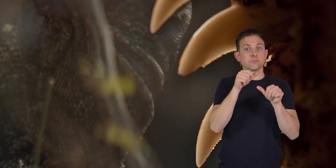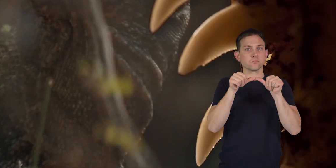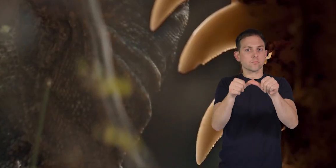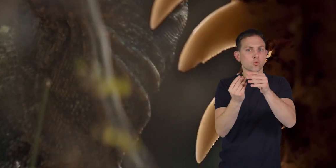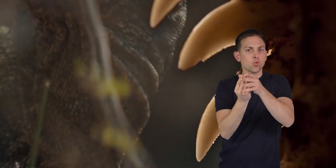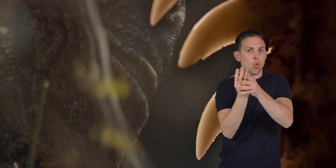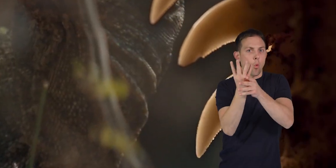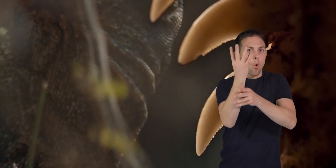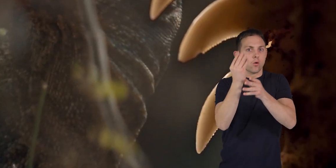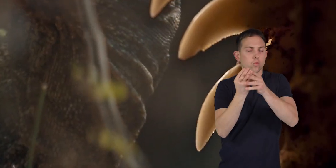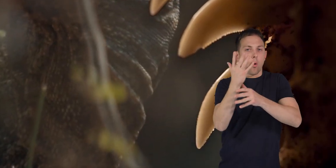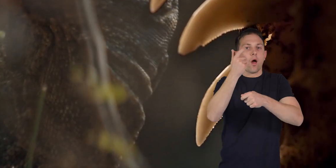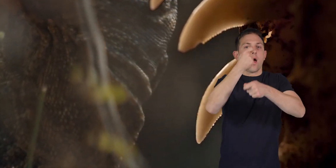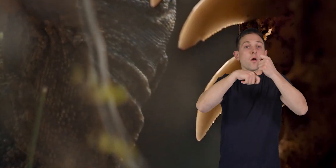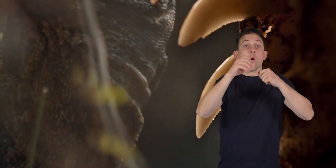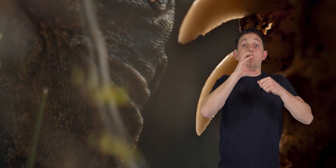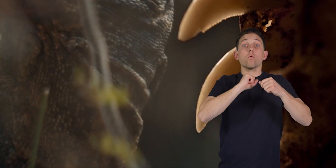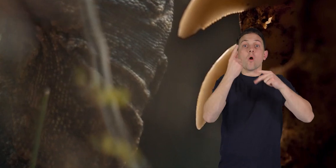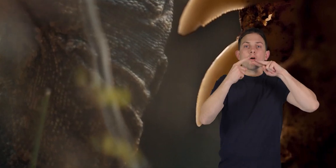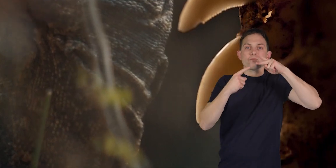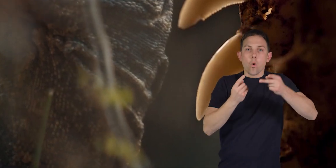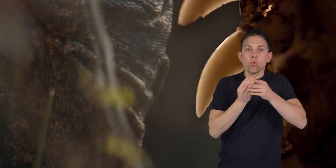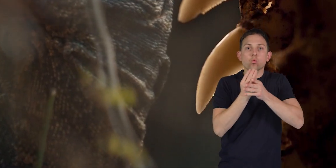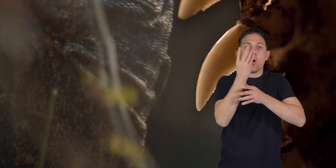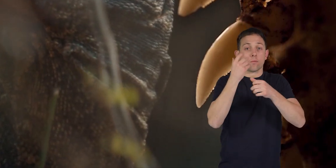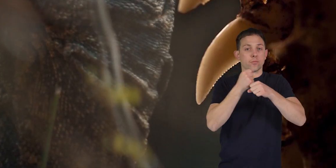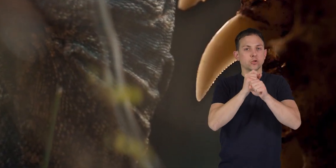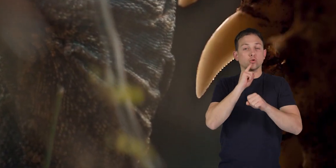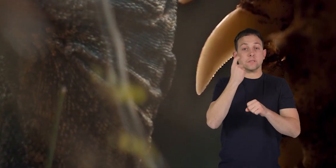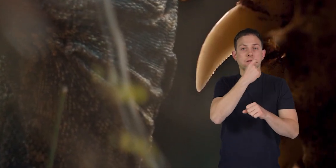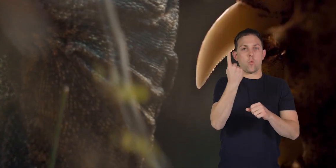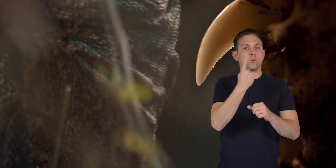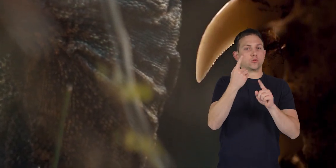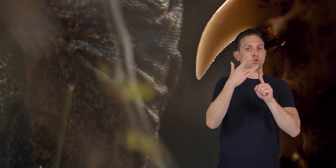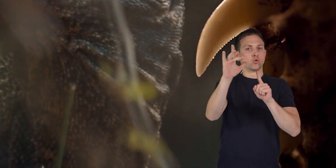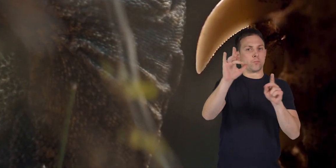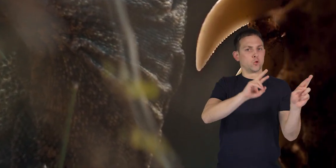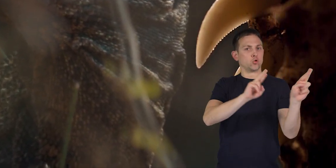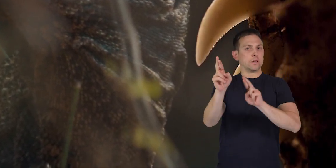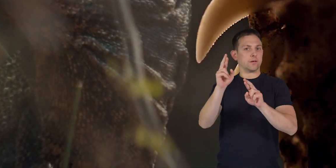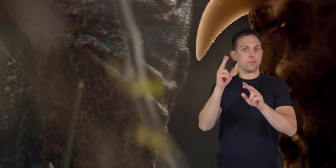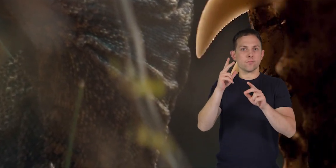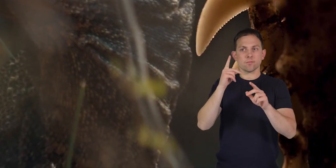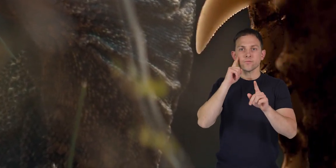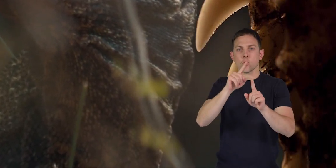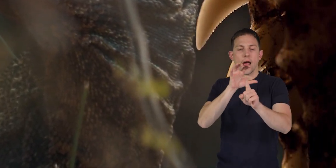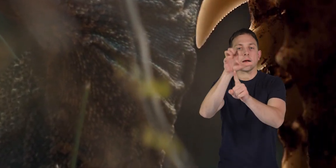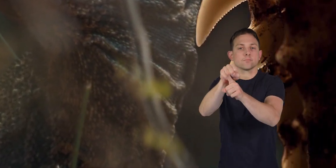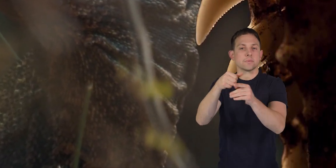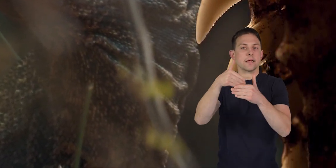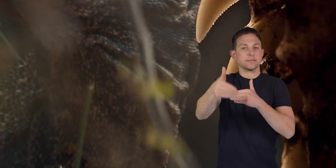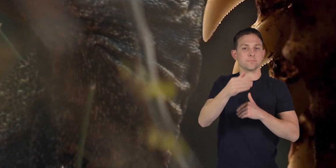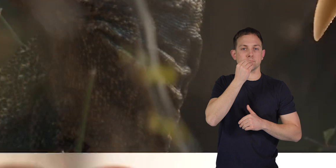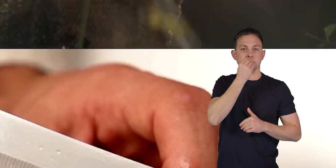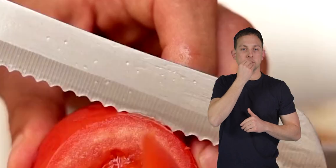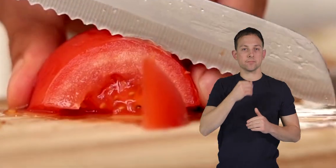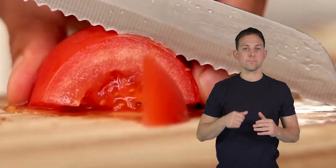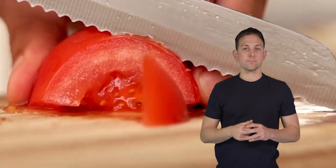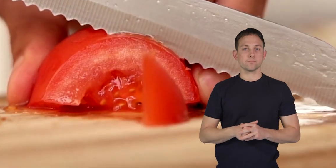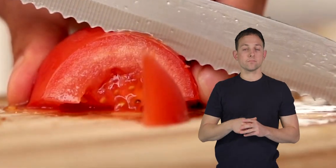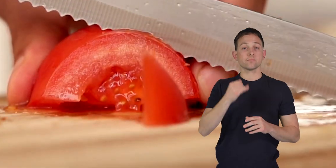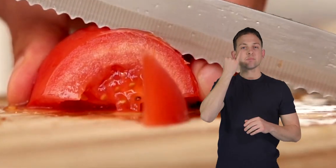continually grow and replace old ones. So they always have sharp teeth, ready to bite into their next meal.